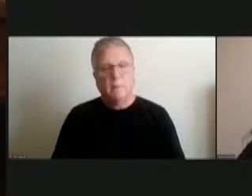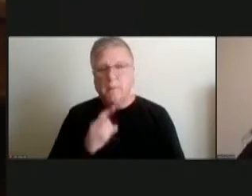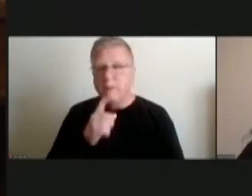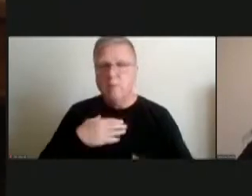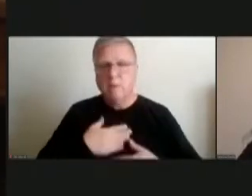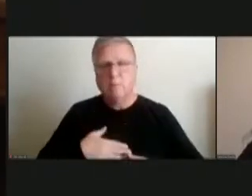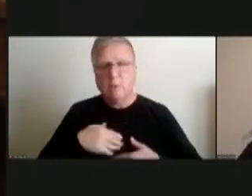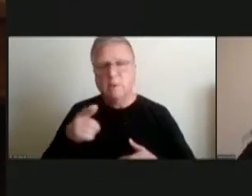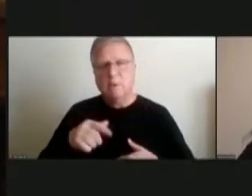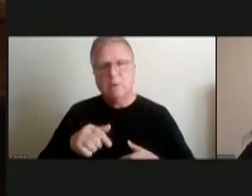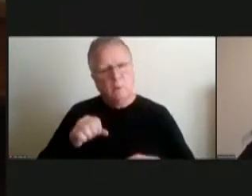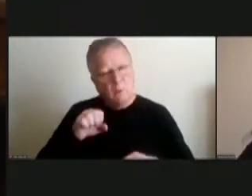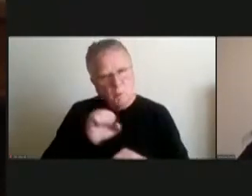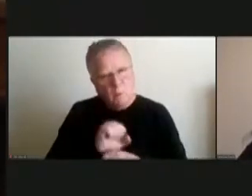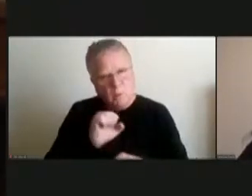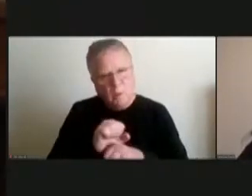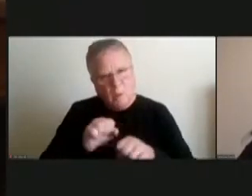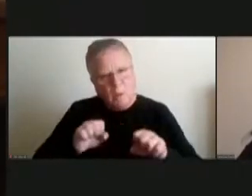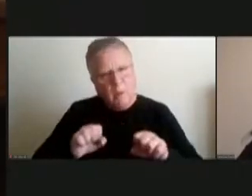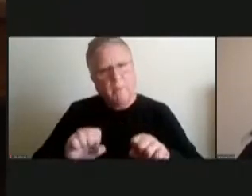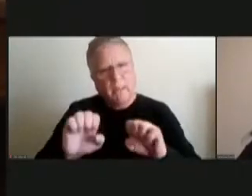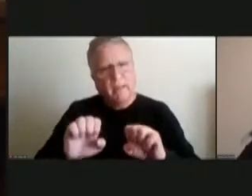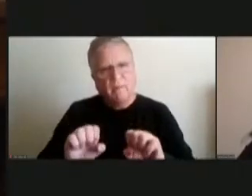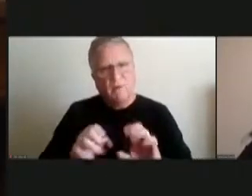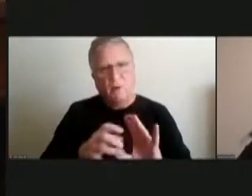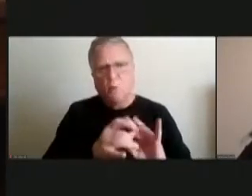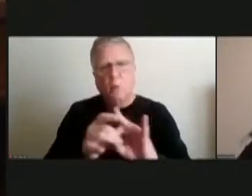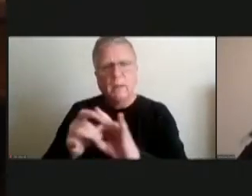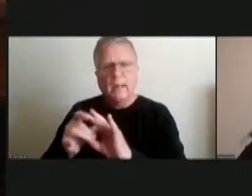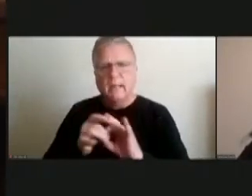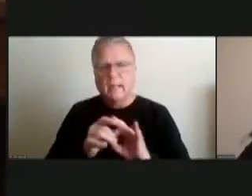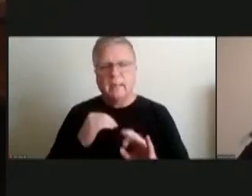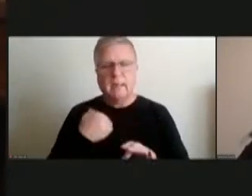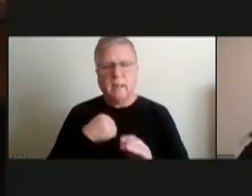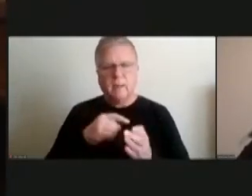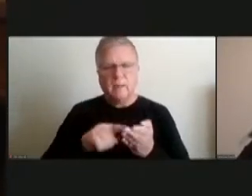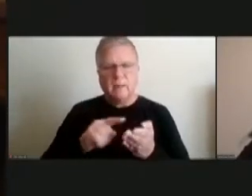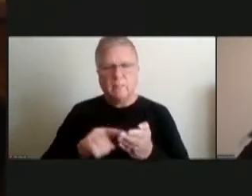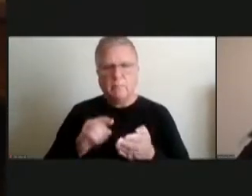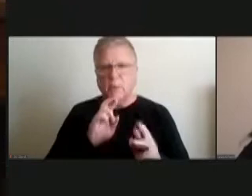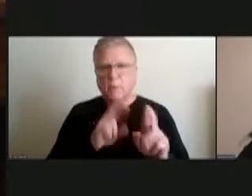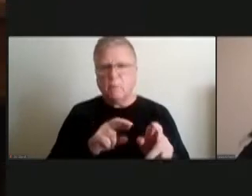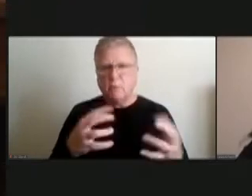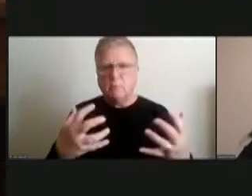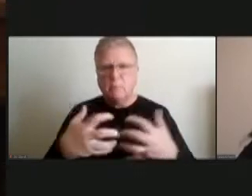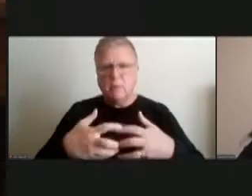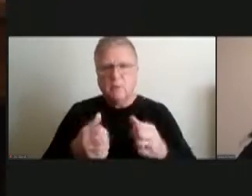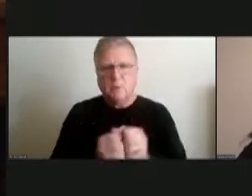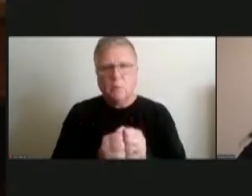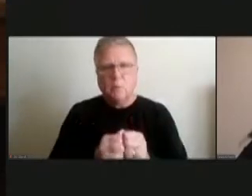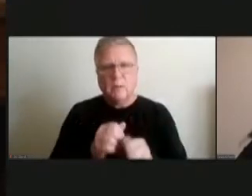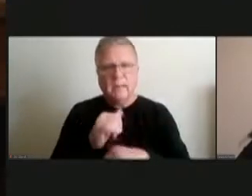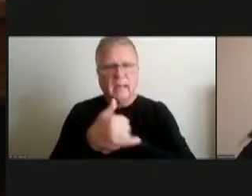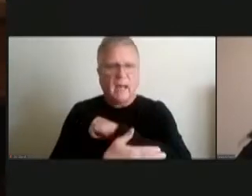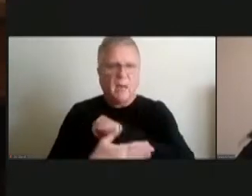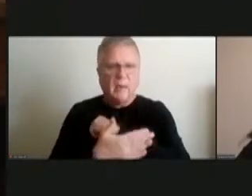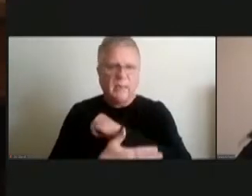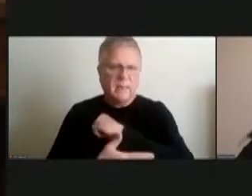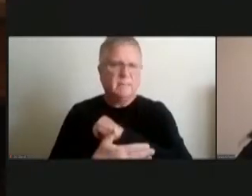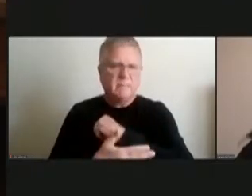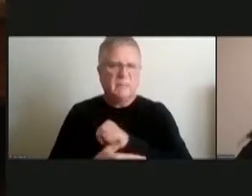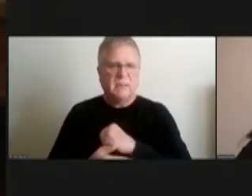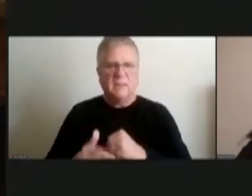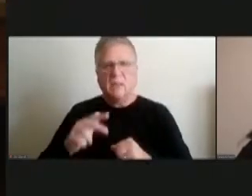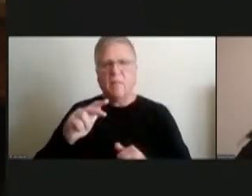the effort to coordinate our expense reports to be with the counties you know um at least the third one